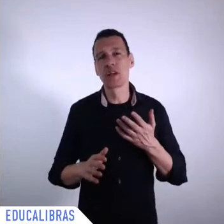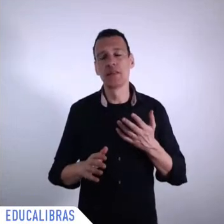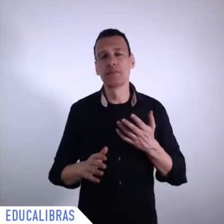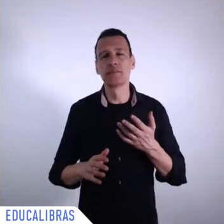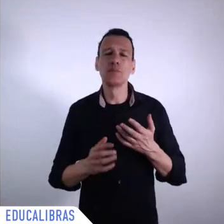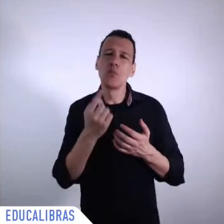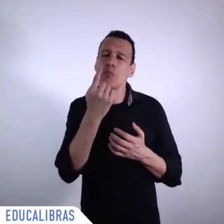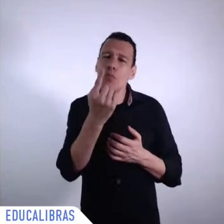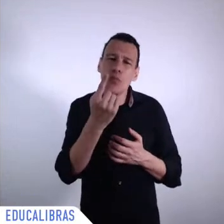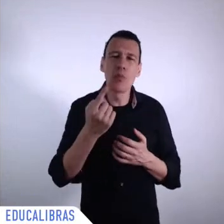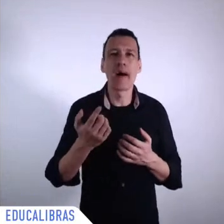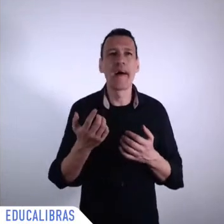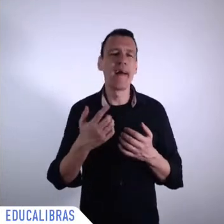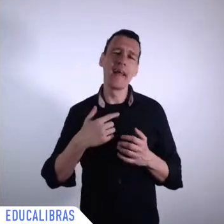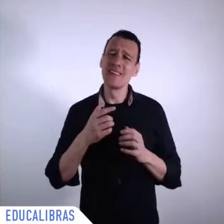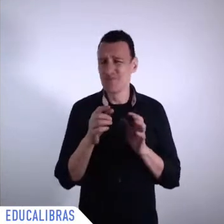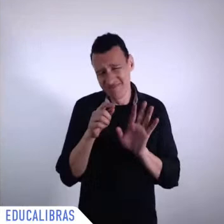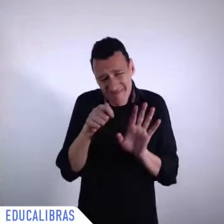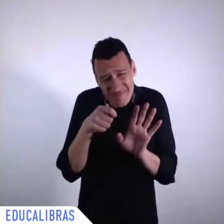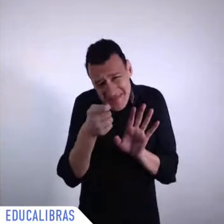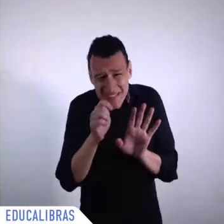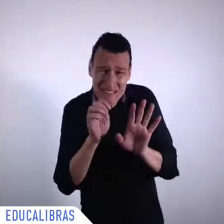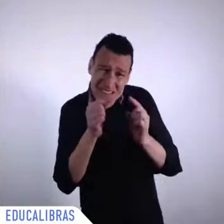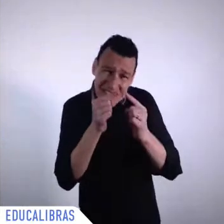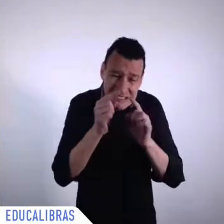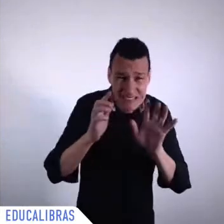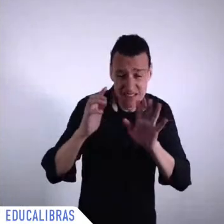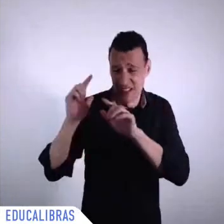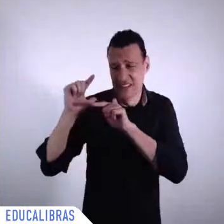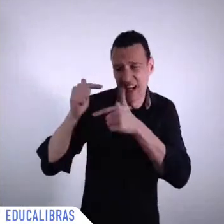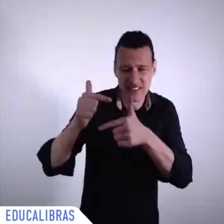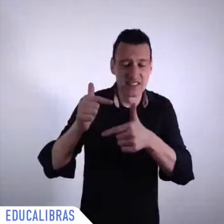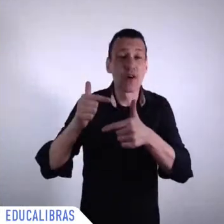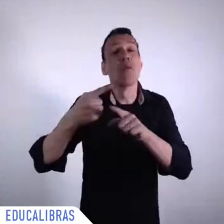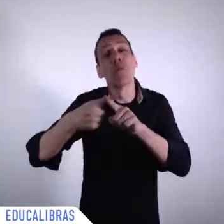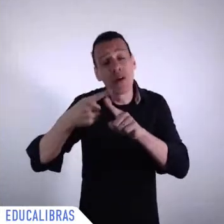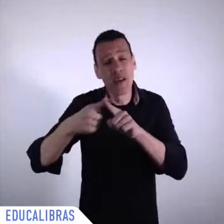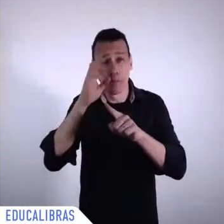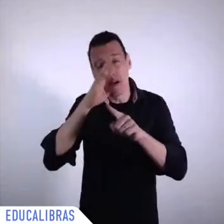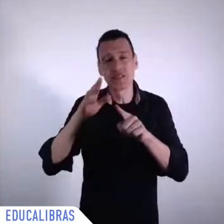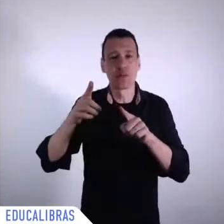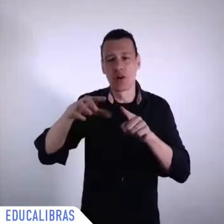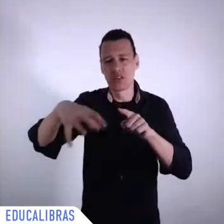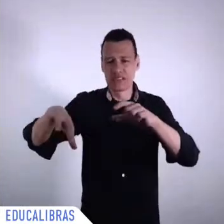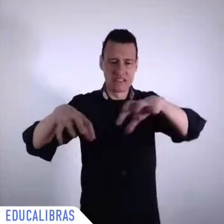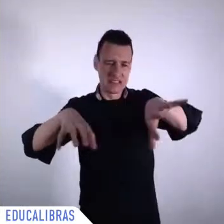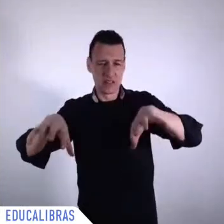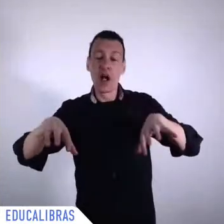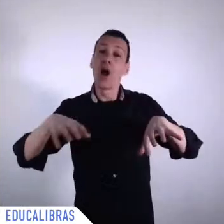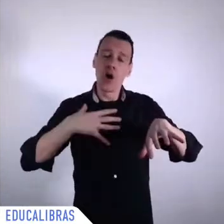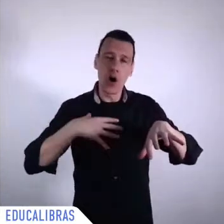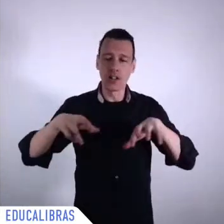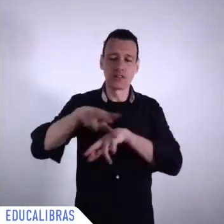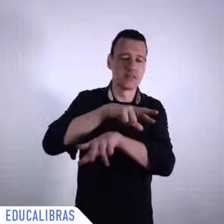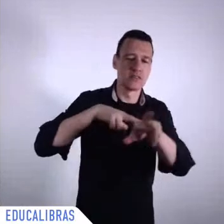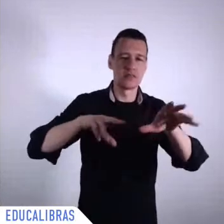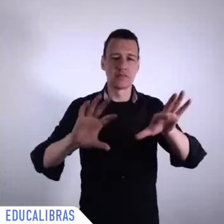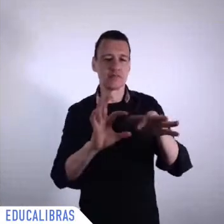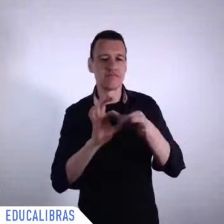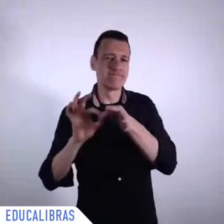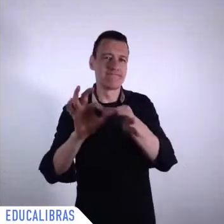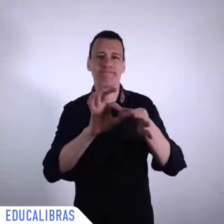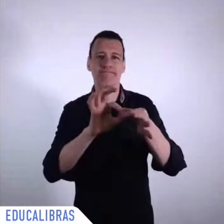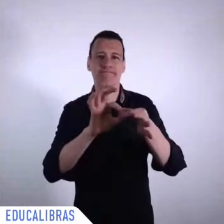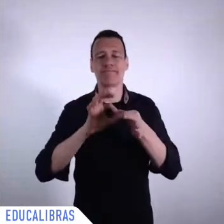within the academia the civil society which is about the expert community and